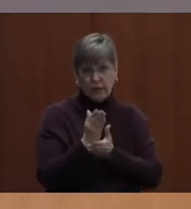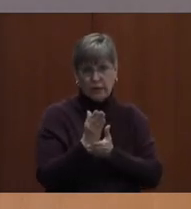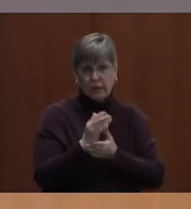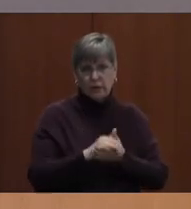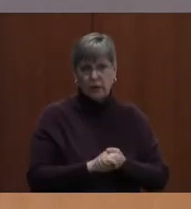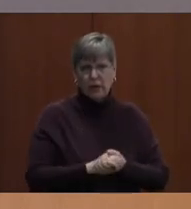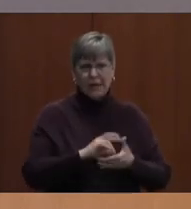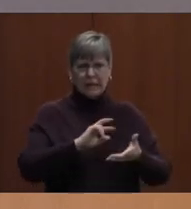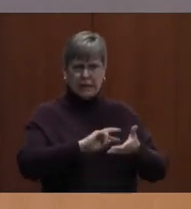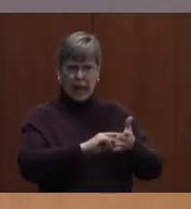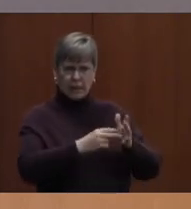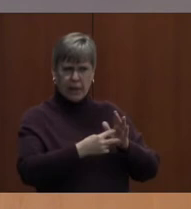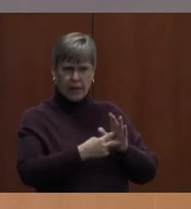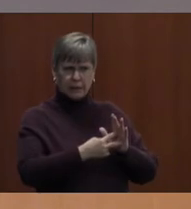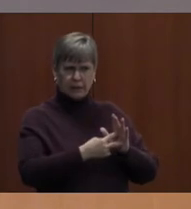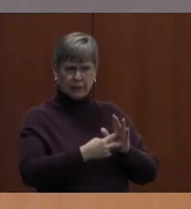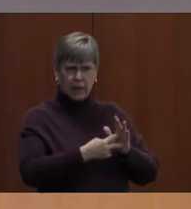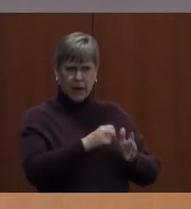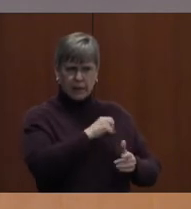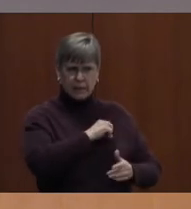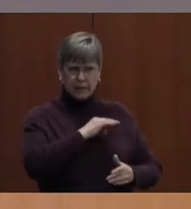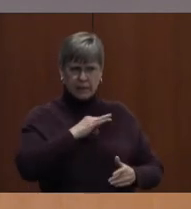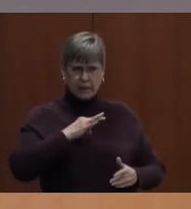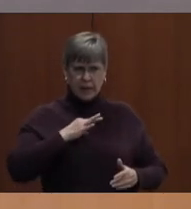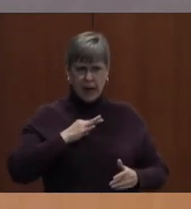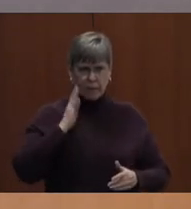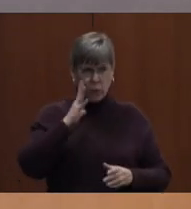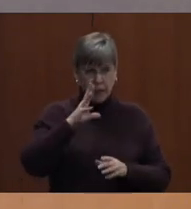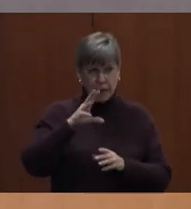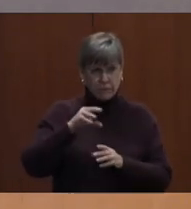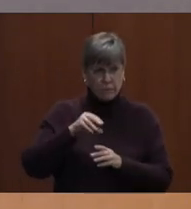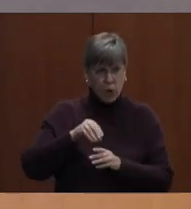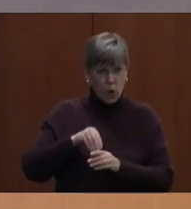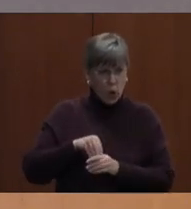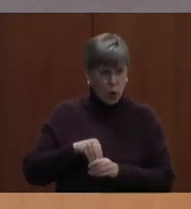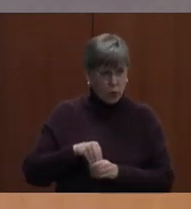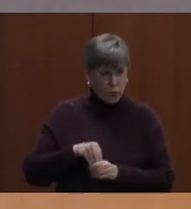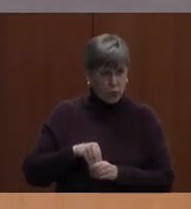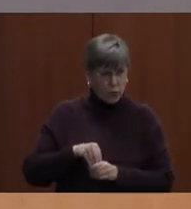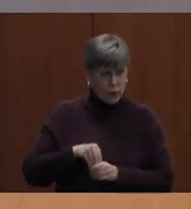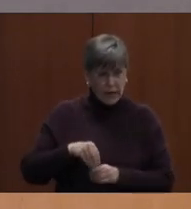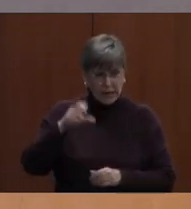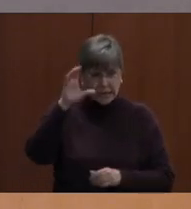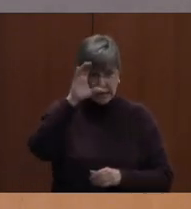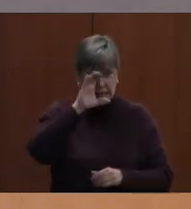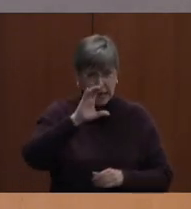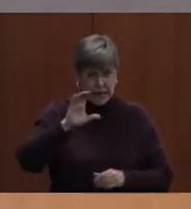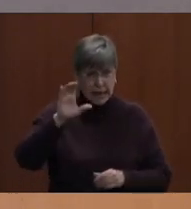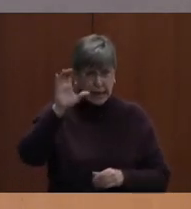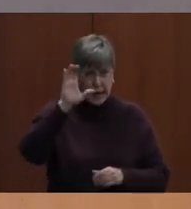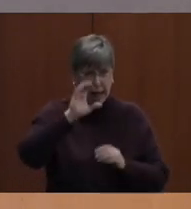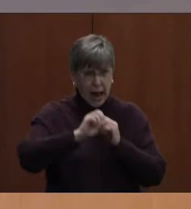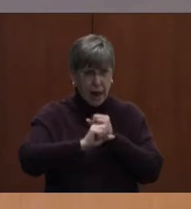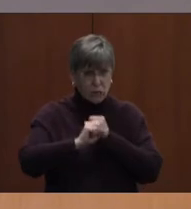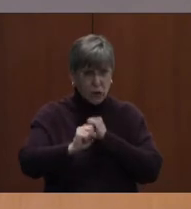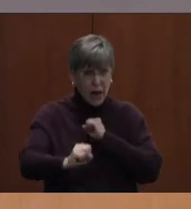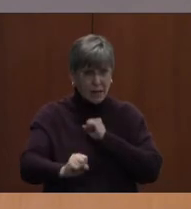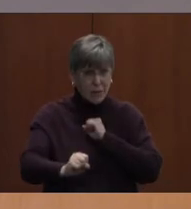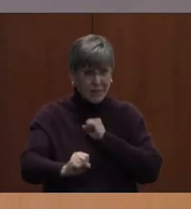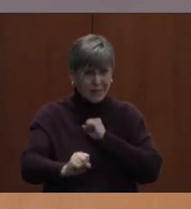Does that mean staff is going to get involved in seeking advertisers?